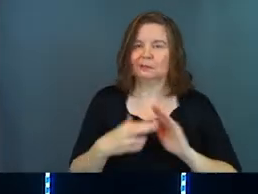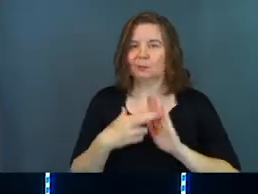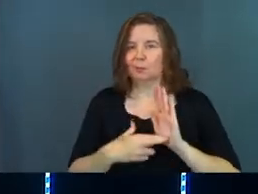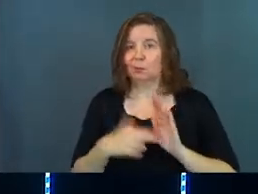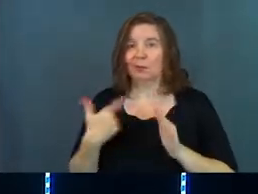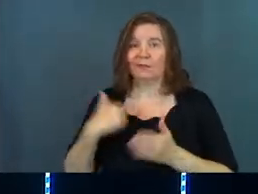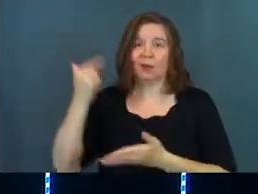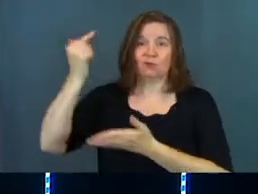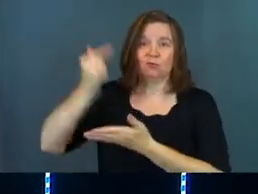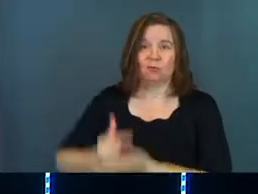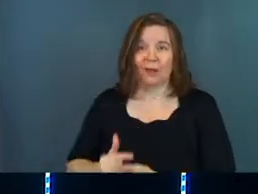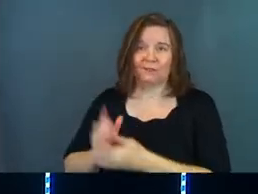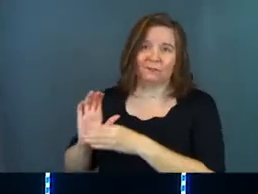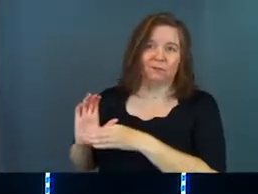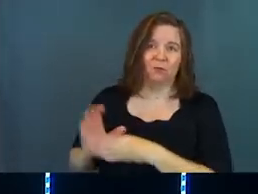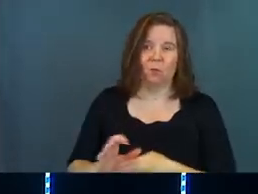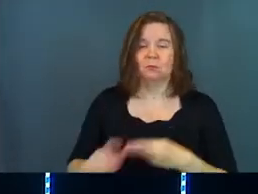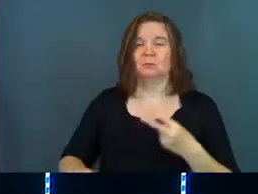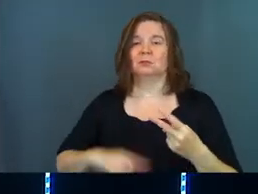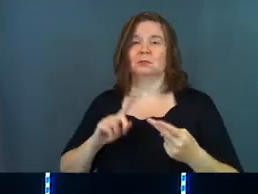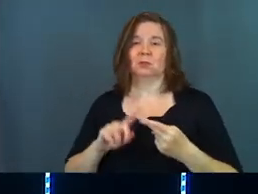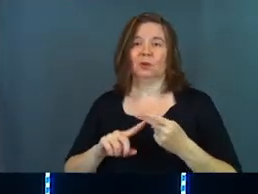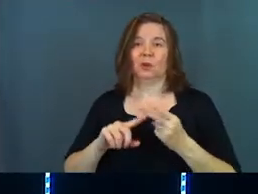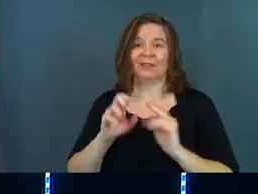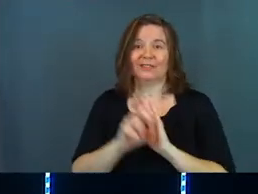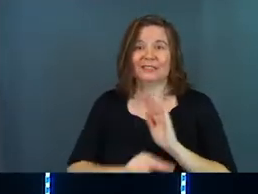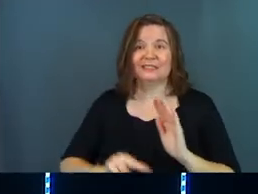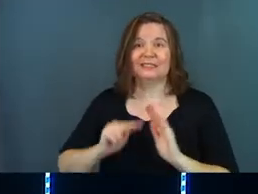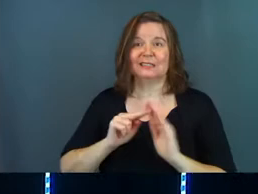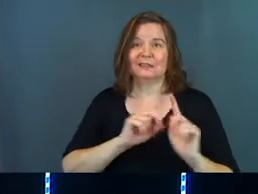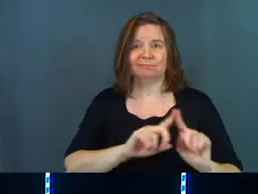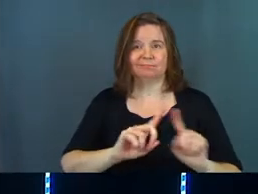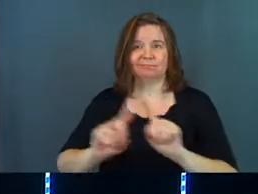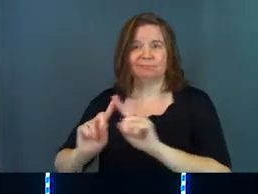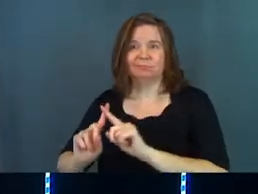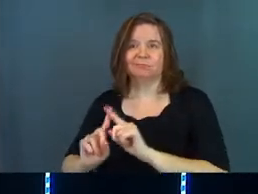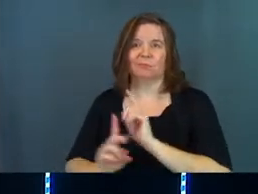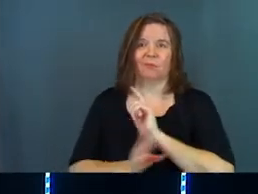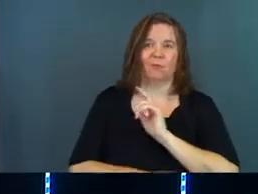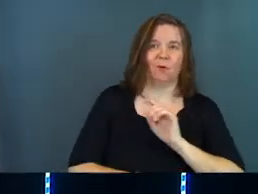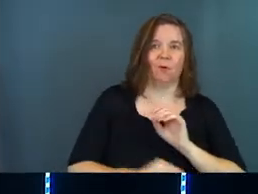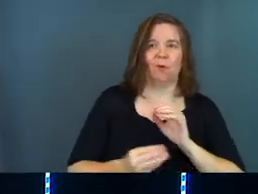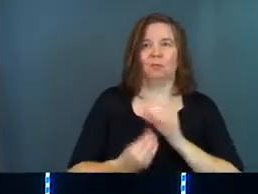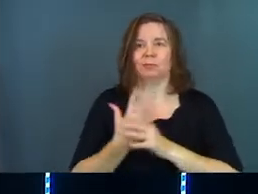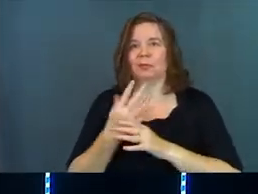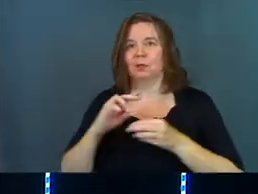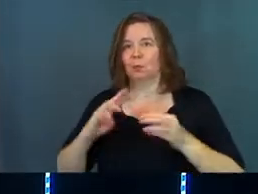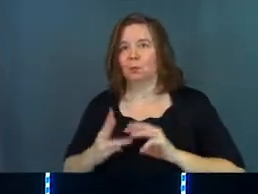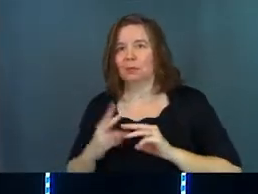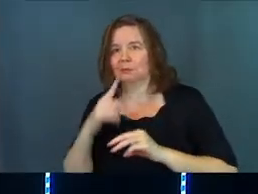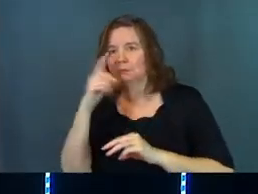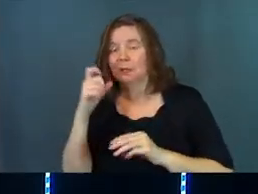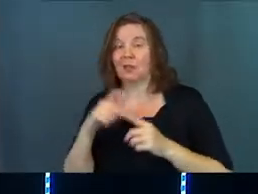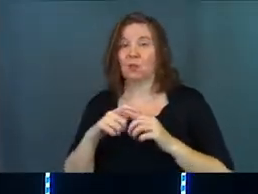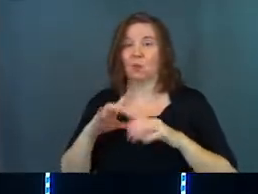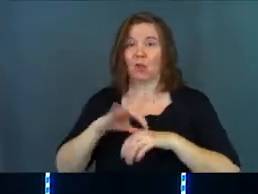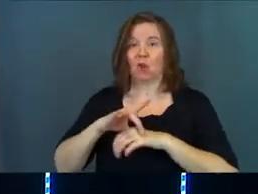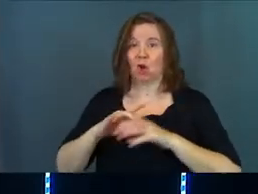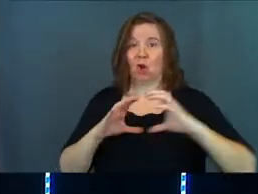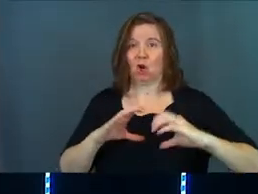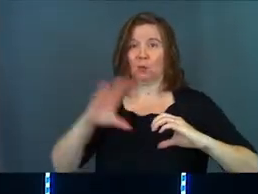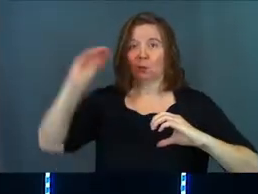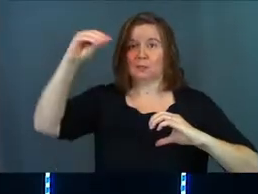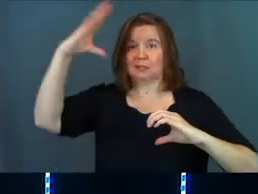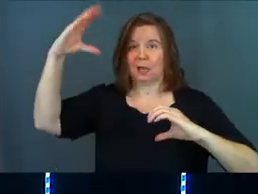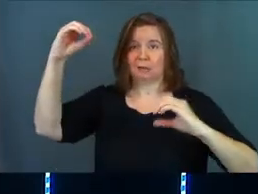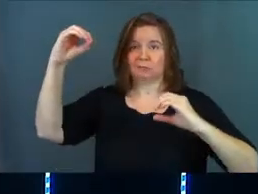gravitational forces, and you have the seasons, and you have the orientation of the earth according to the sun, and it goes on